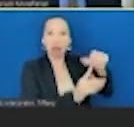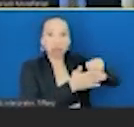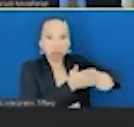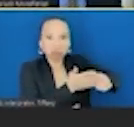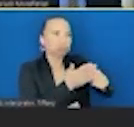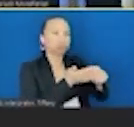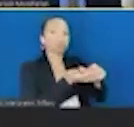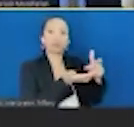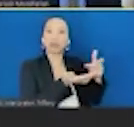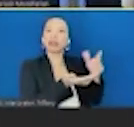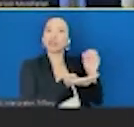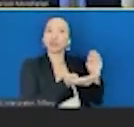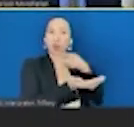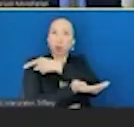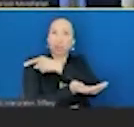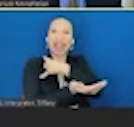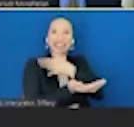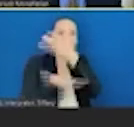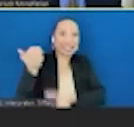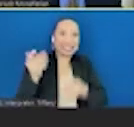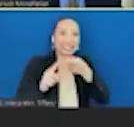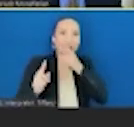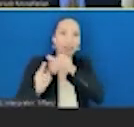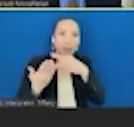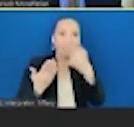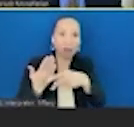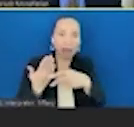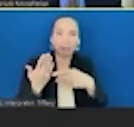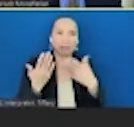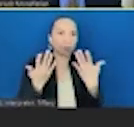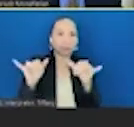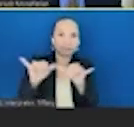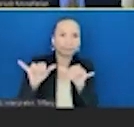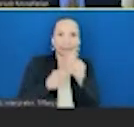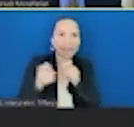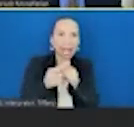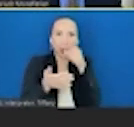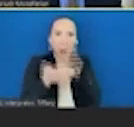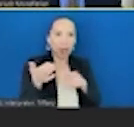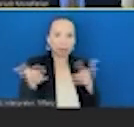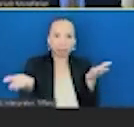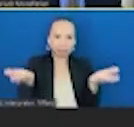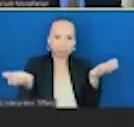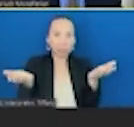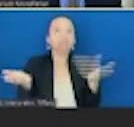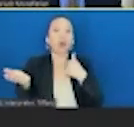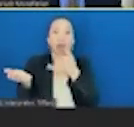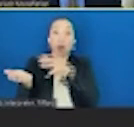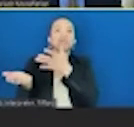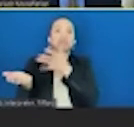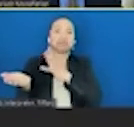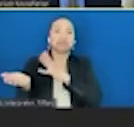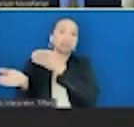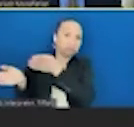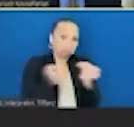but that's really been missing from the programs and the metrics to address food security. And so we need to shift to start talking about nutrition